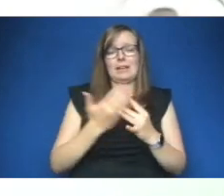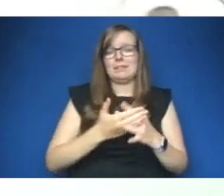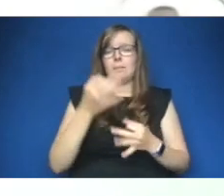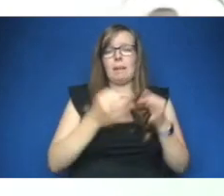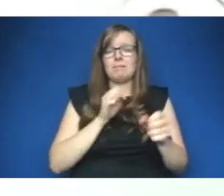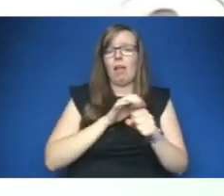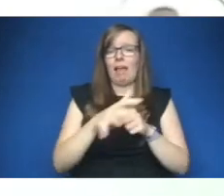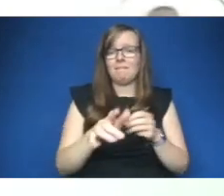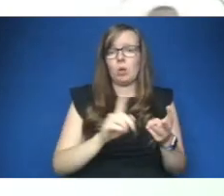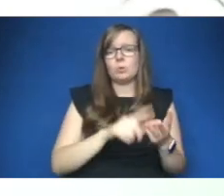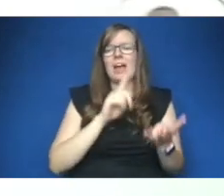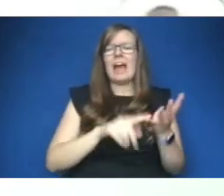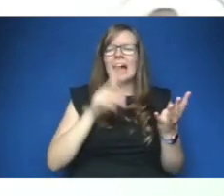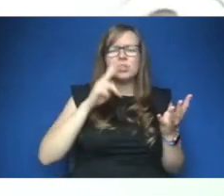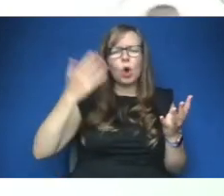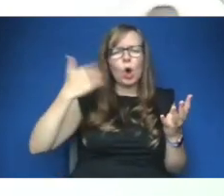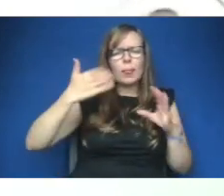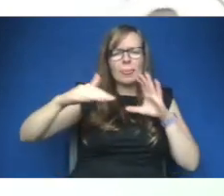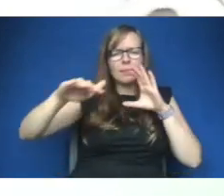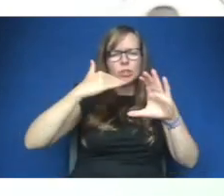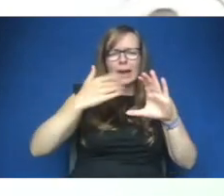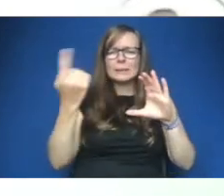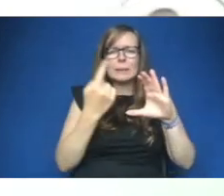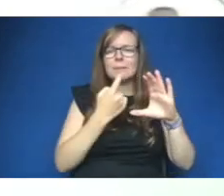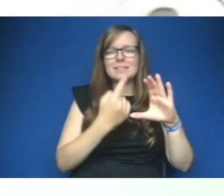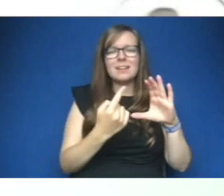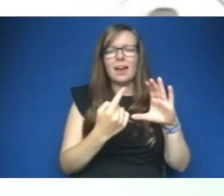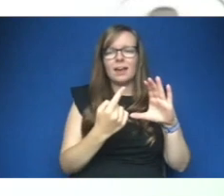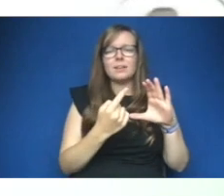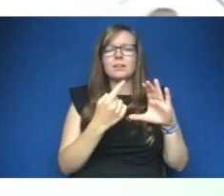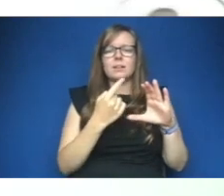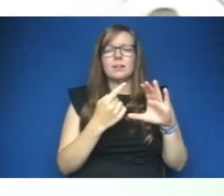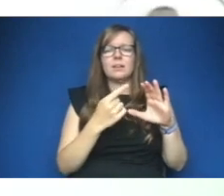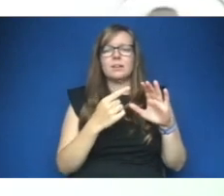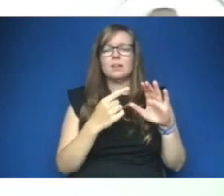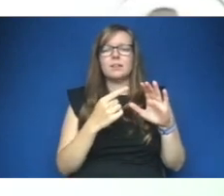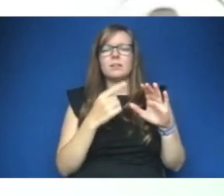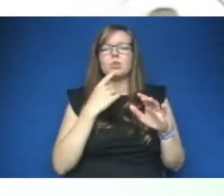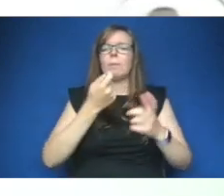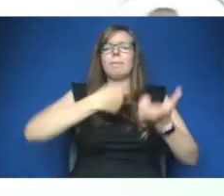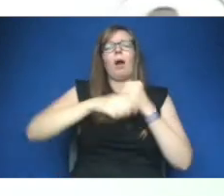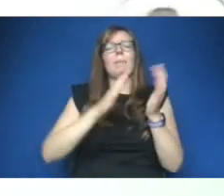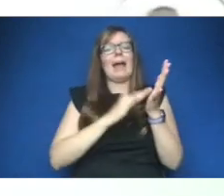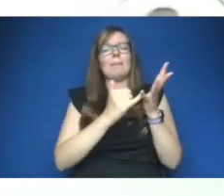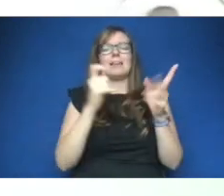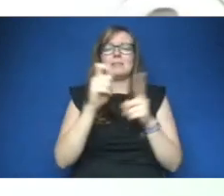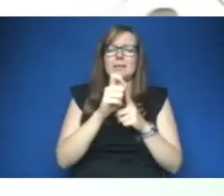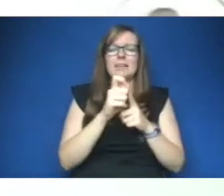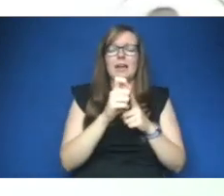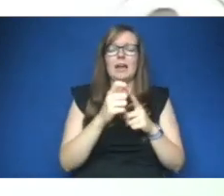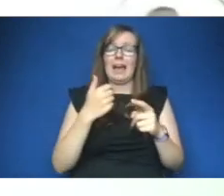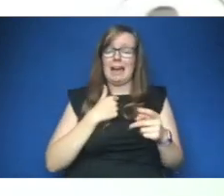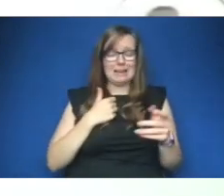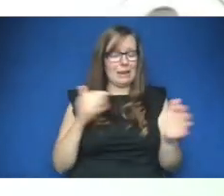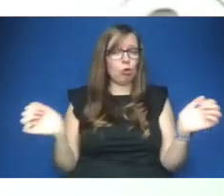i saw earlier on in the chat where somebody said to ben to benefit to become an msp and i will second that please